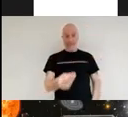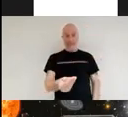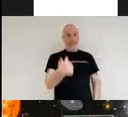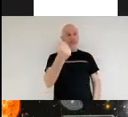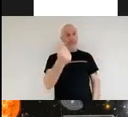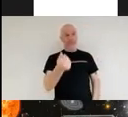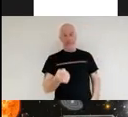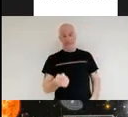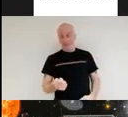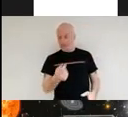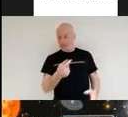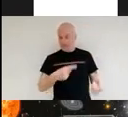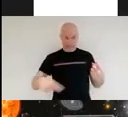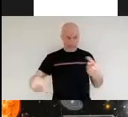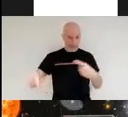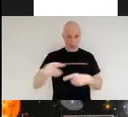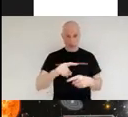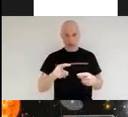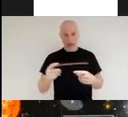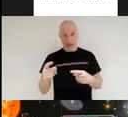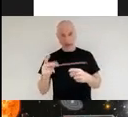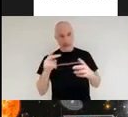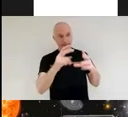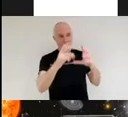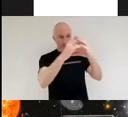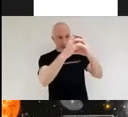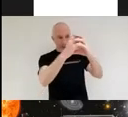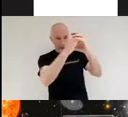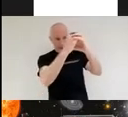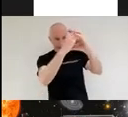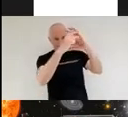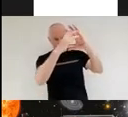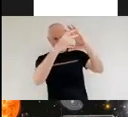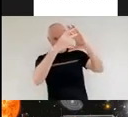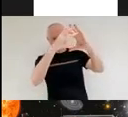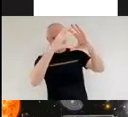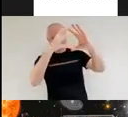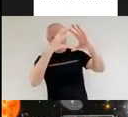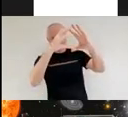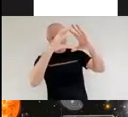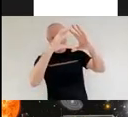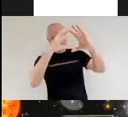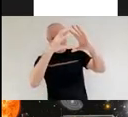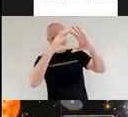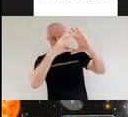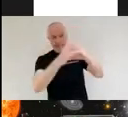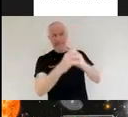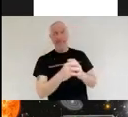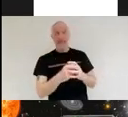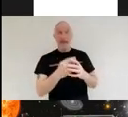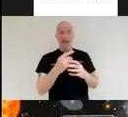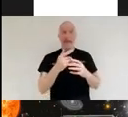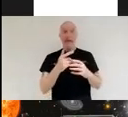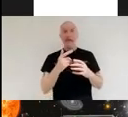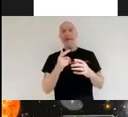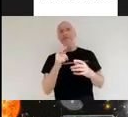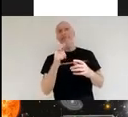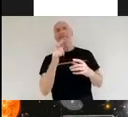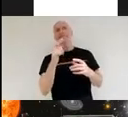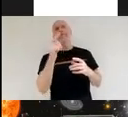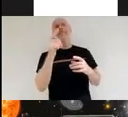we've certainly not been able to see it evolve but looking further out we can look at these stars that are forming